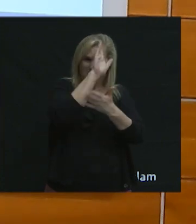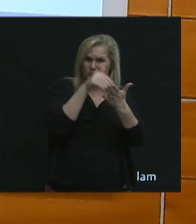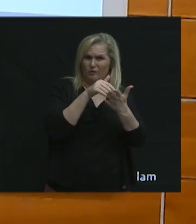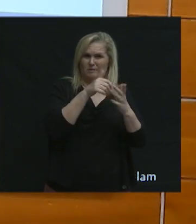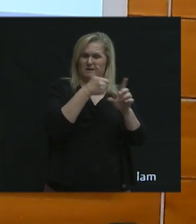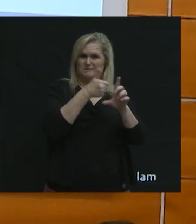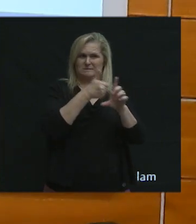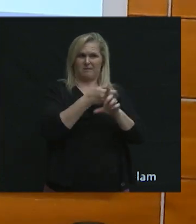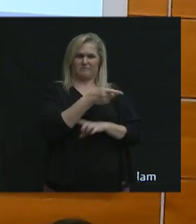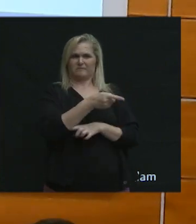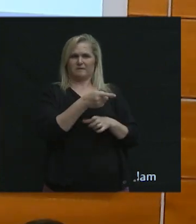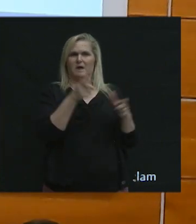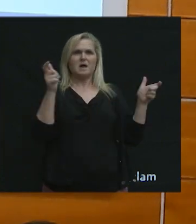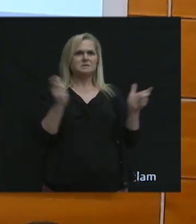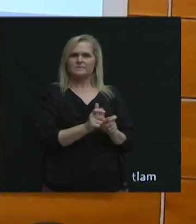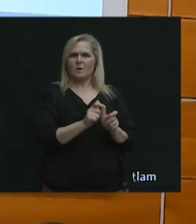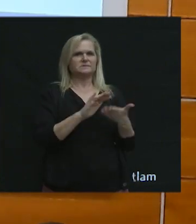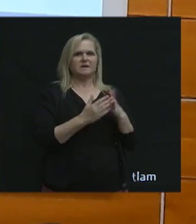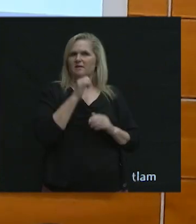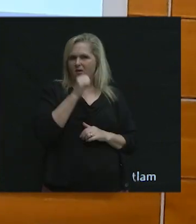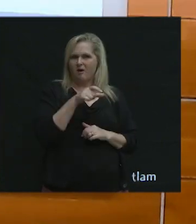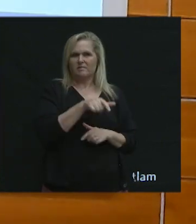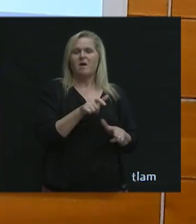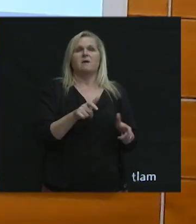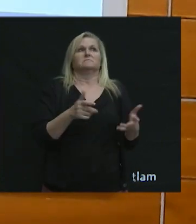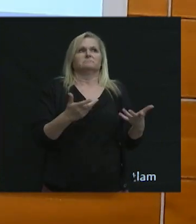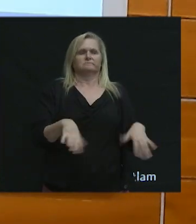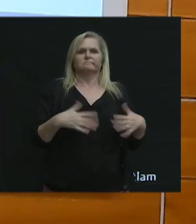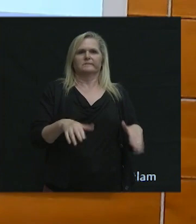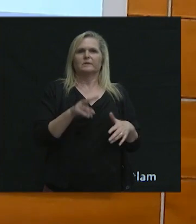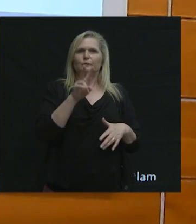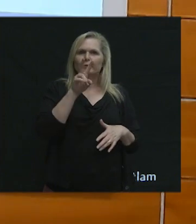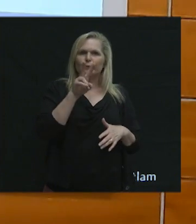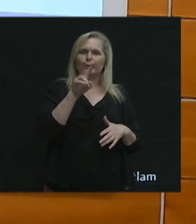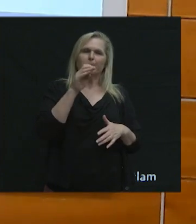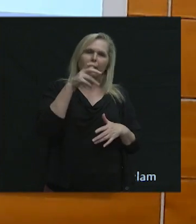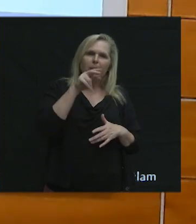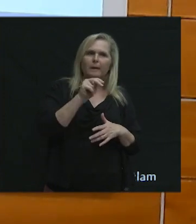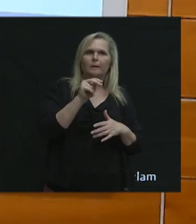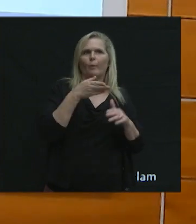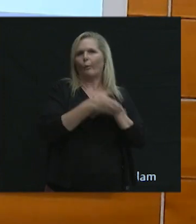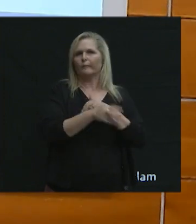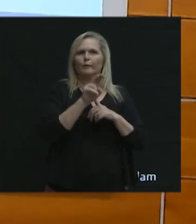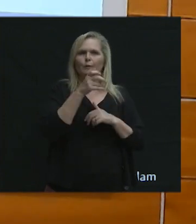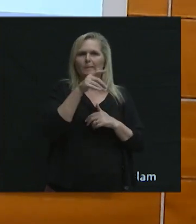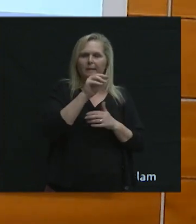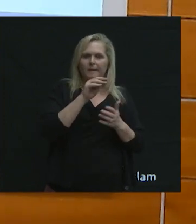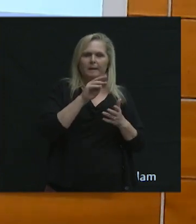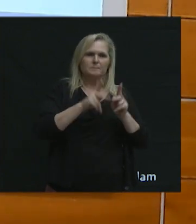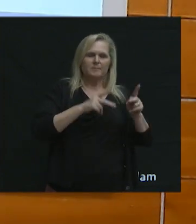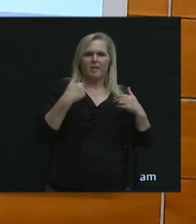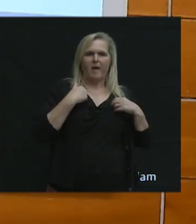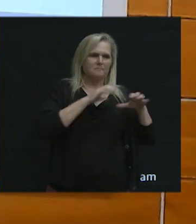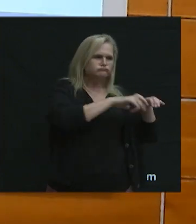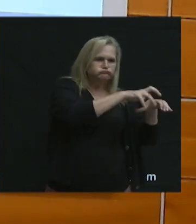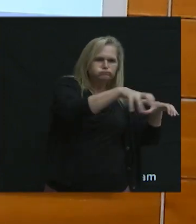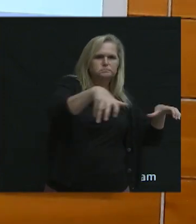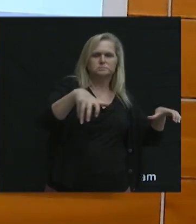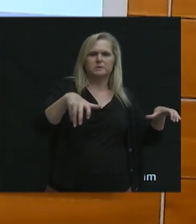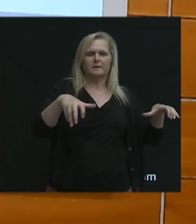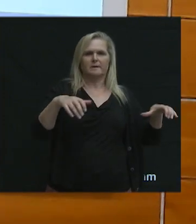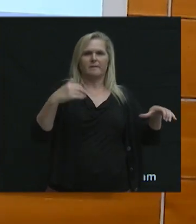is not a small city. Montreal is two million-plus people. It's boroughs. It includes suburbs.